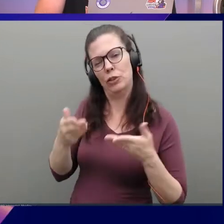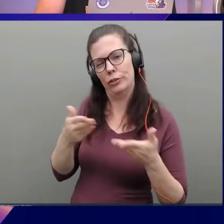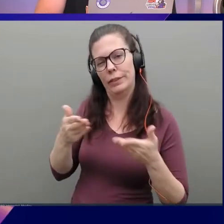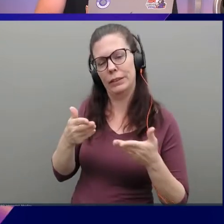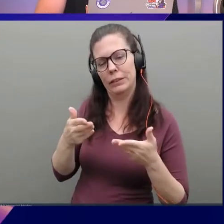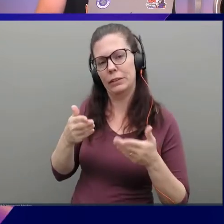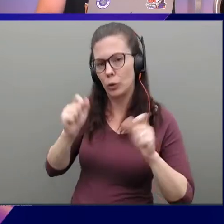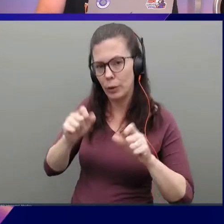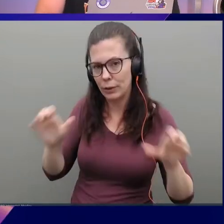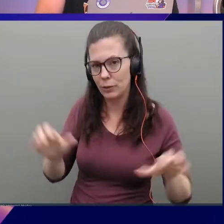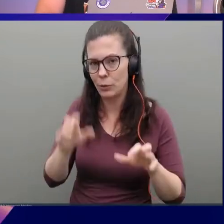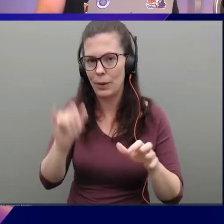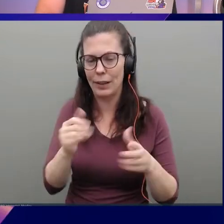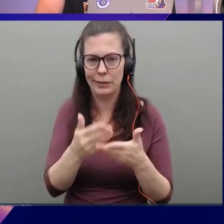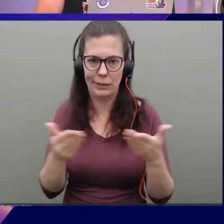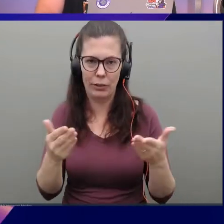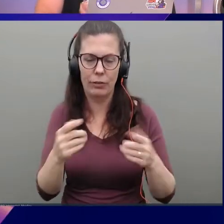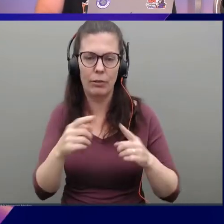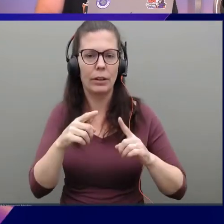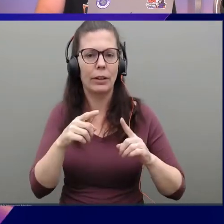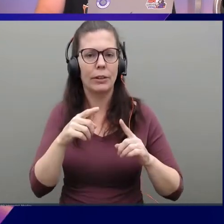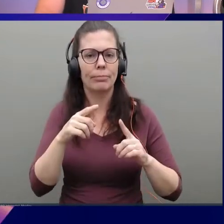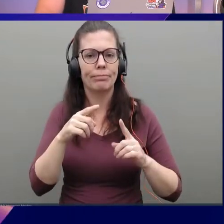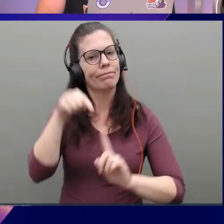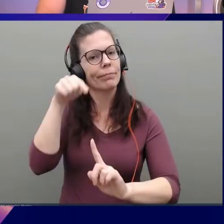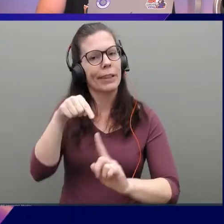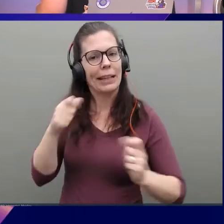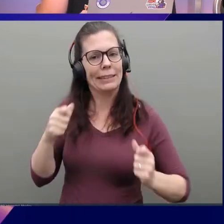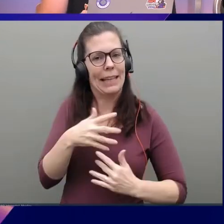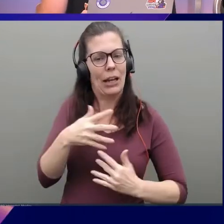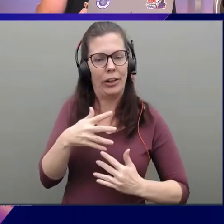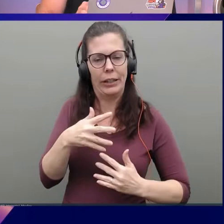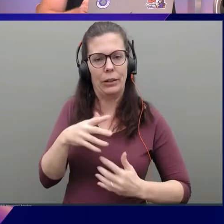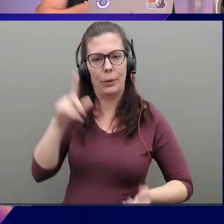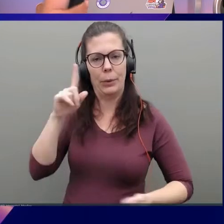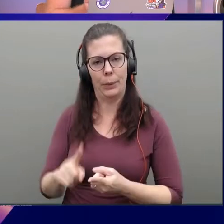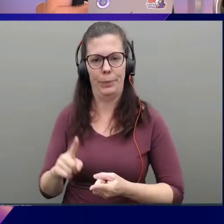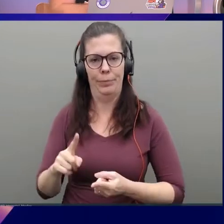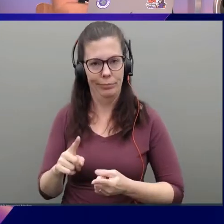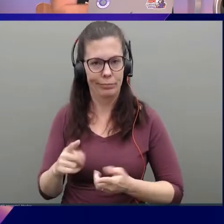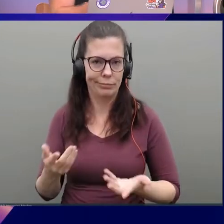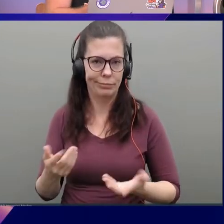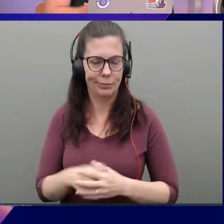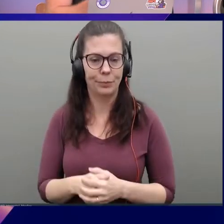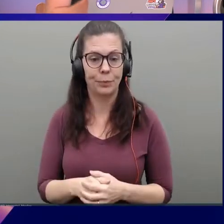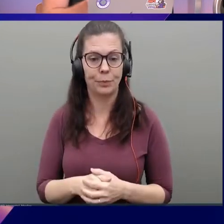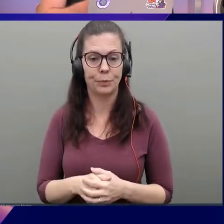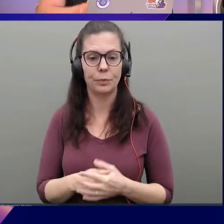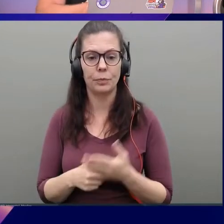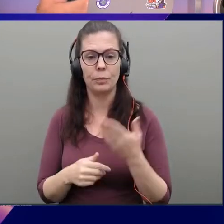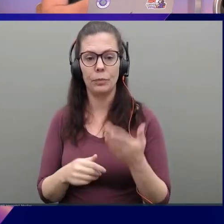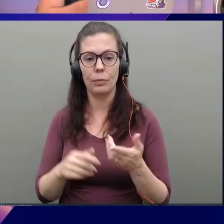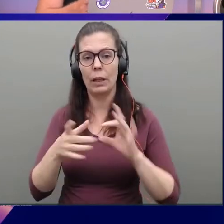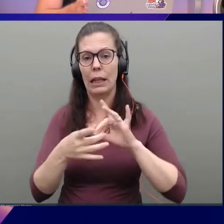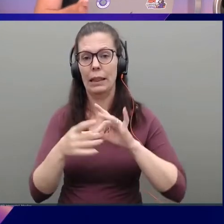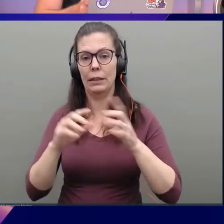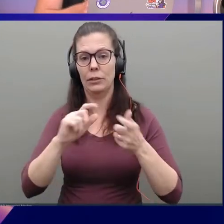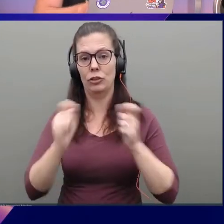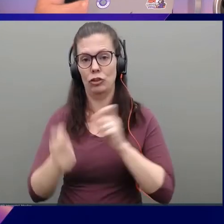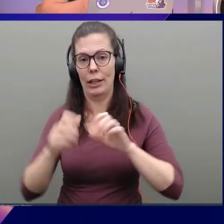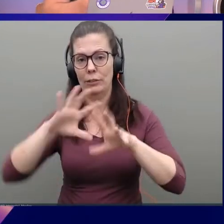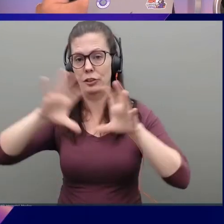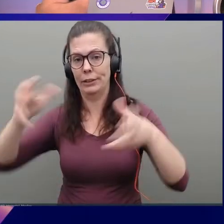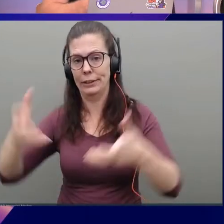those types of things and sort of make, take a little bit of the scariness out of a global network. So here, this change sets executing. I'm just going to refresh